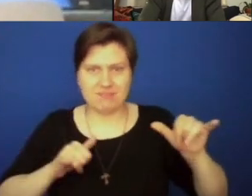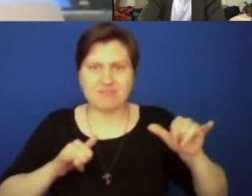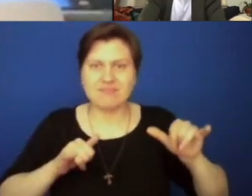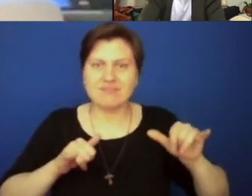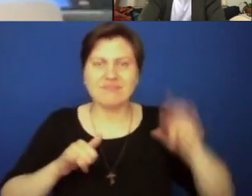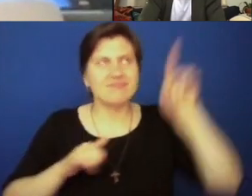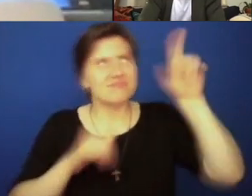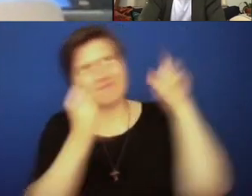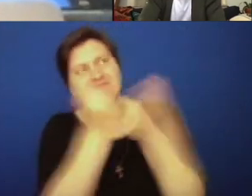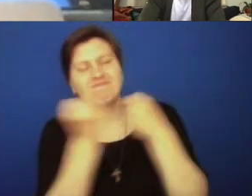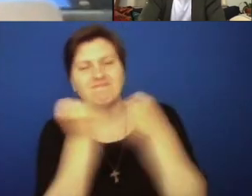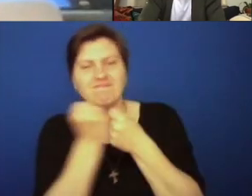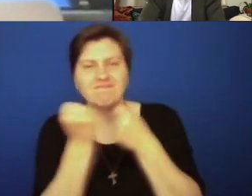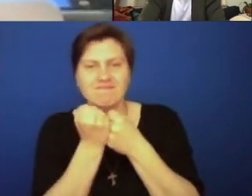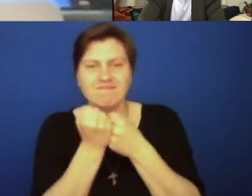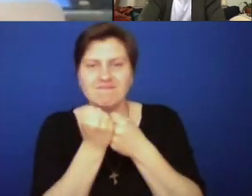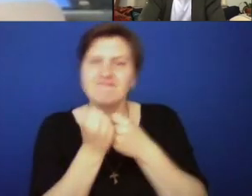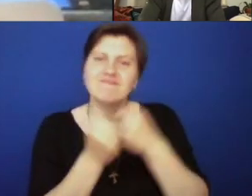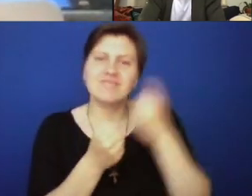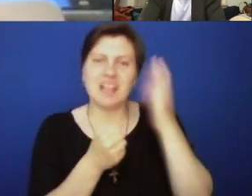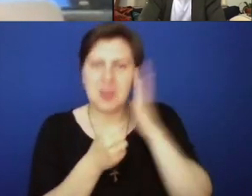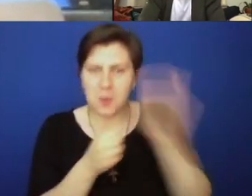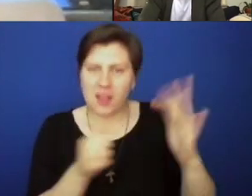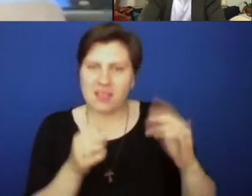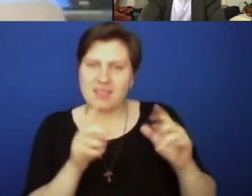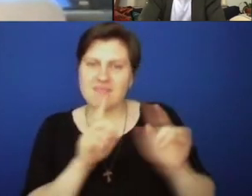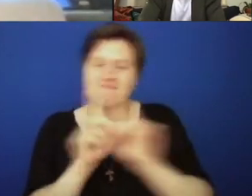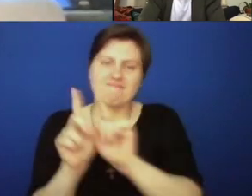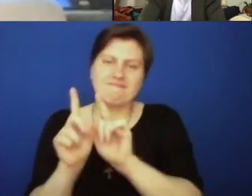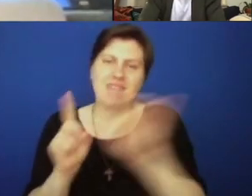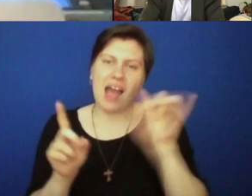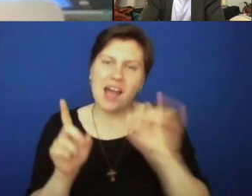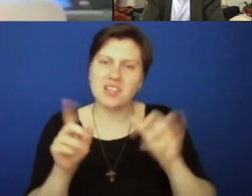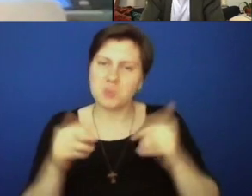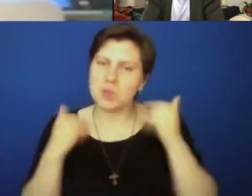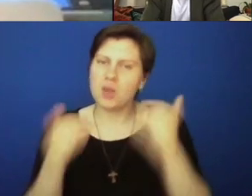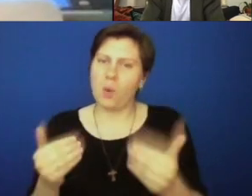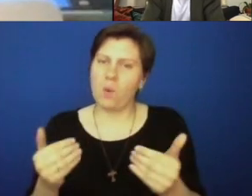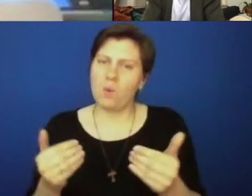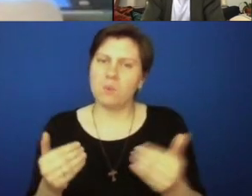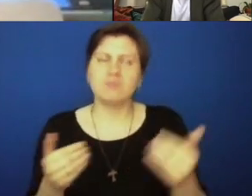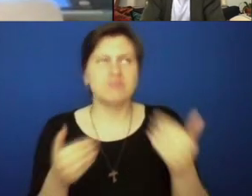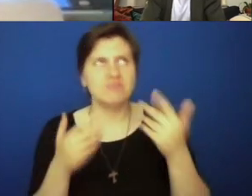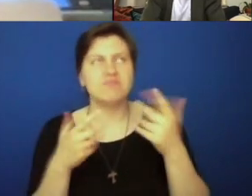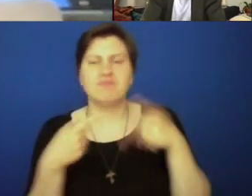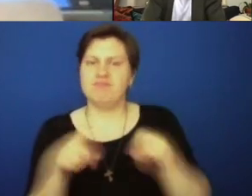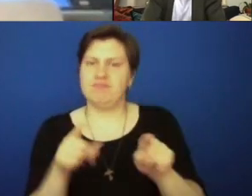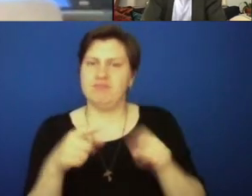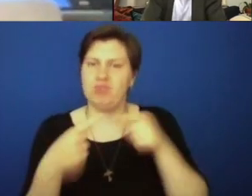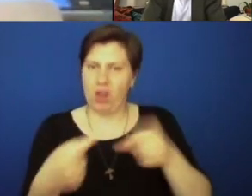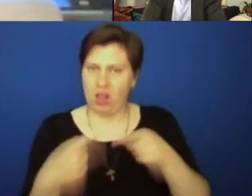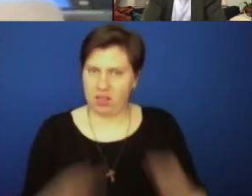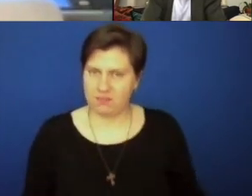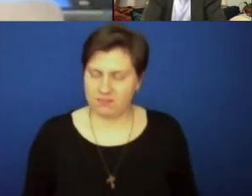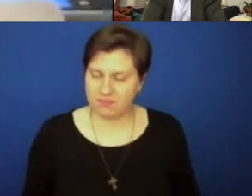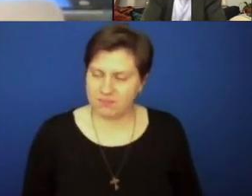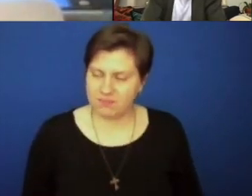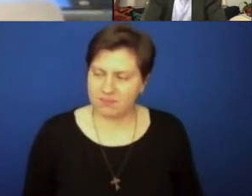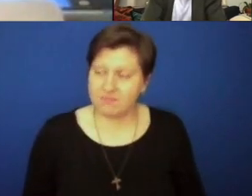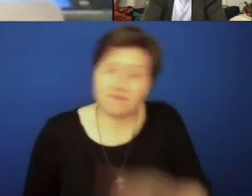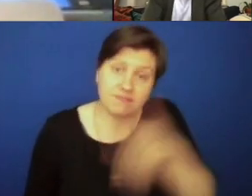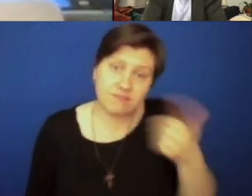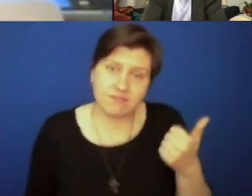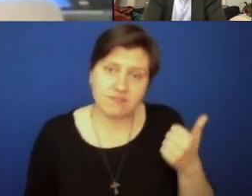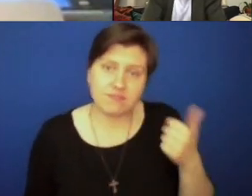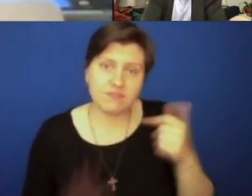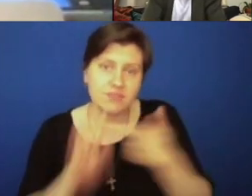he's rooting for us. He's helping us out. He's going to be with us as we move forward in this struggle. And also, too, just a sign